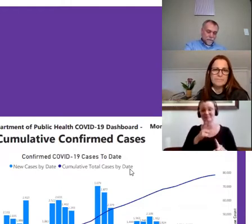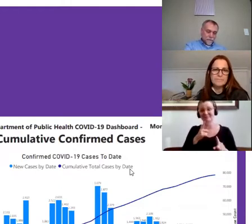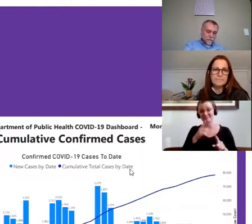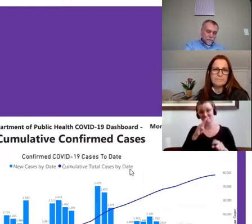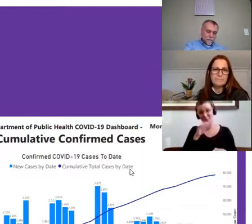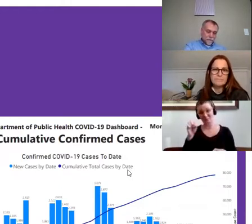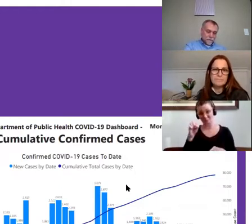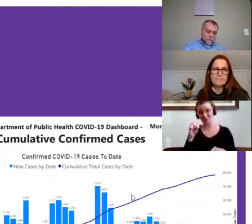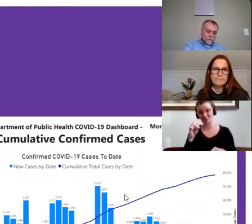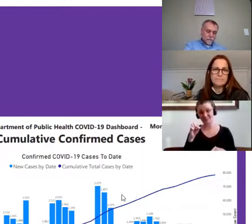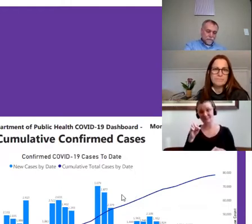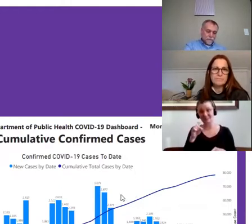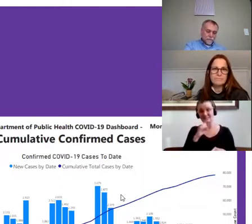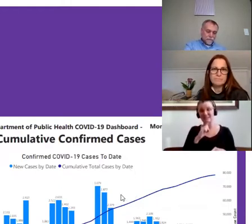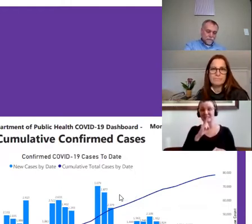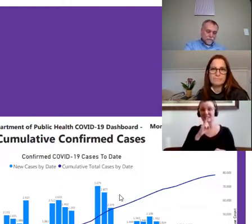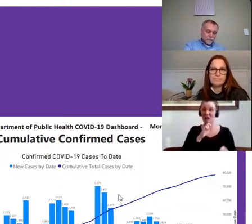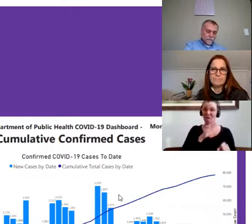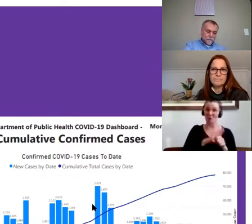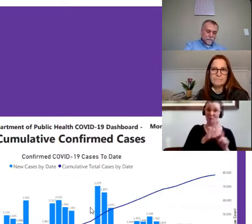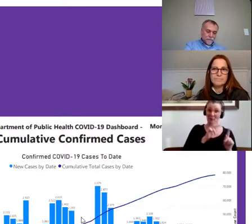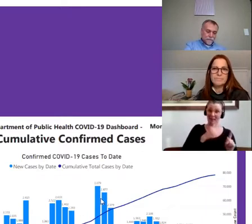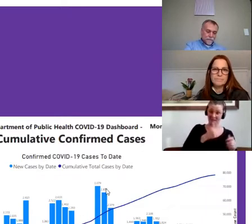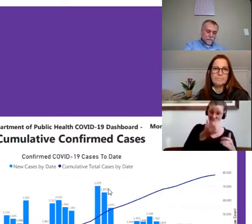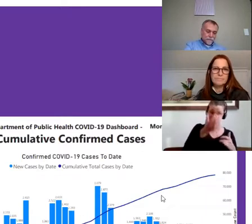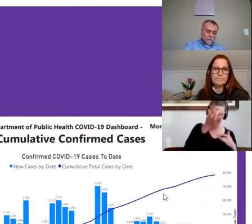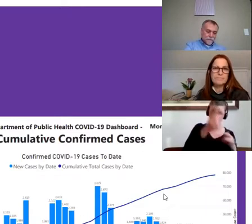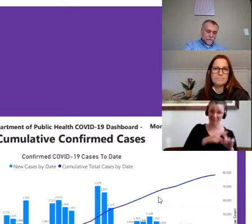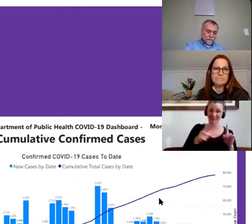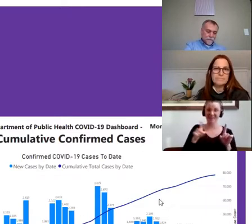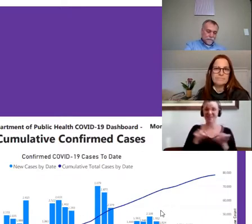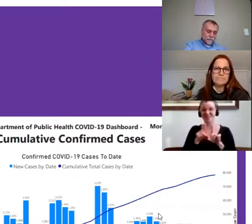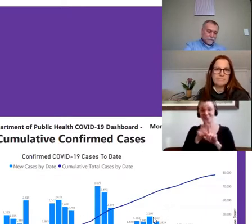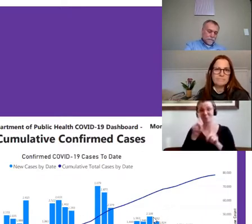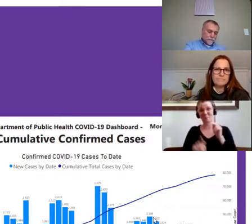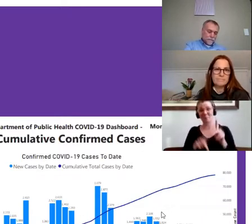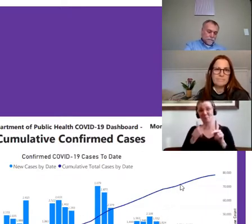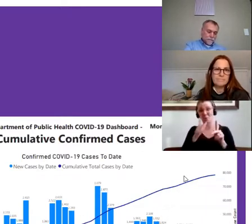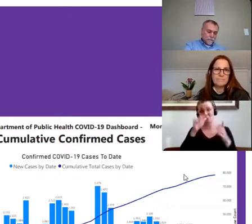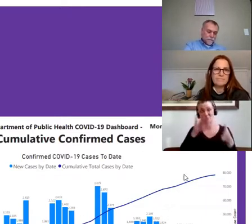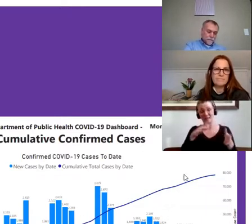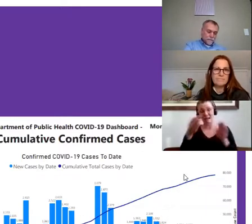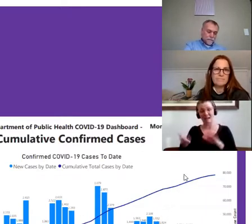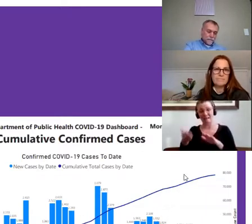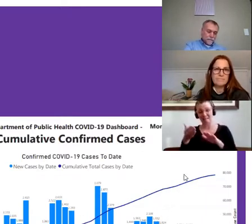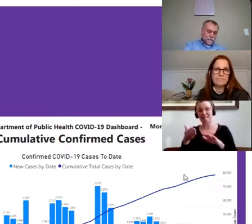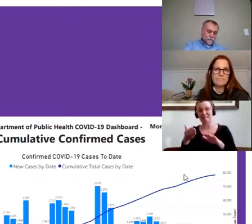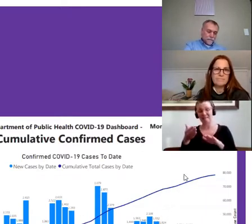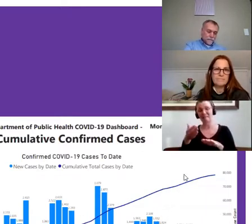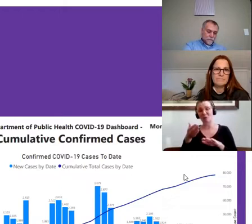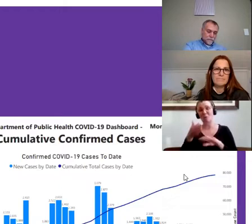in terms of confirmed cases. But more than 5,000 people, more than 5,100 souls have been lost to